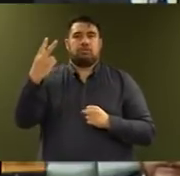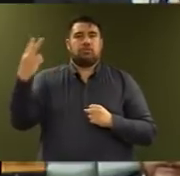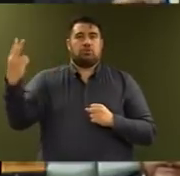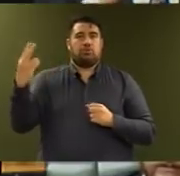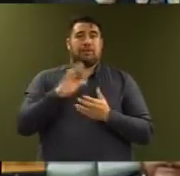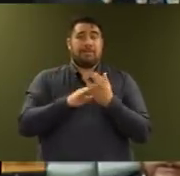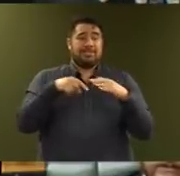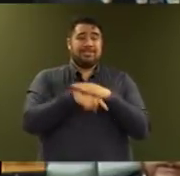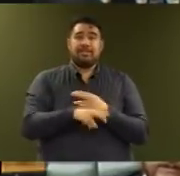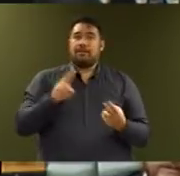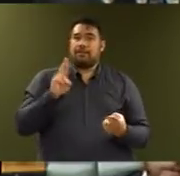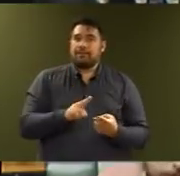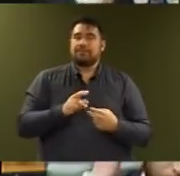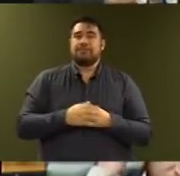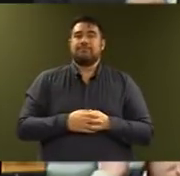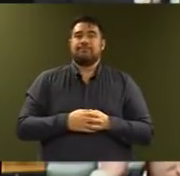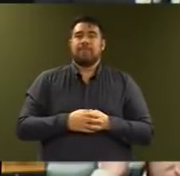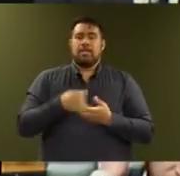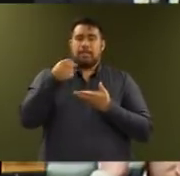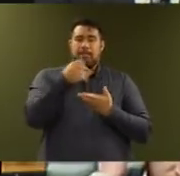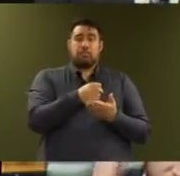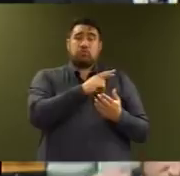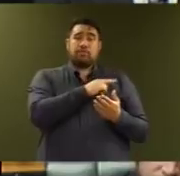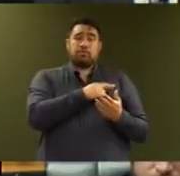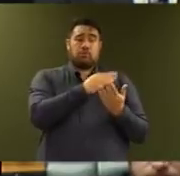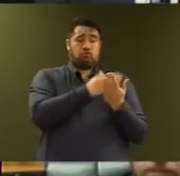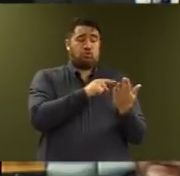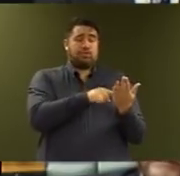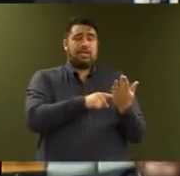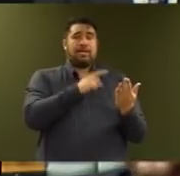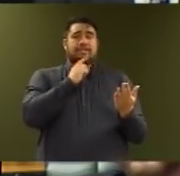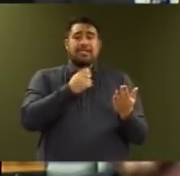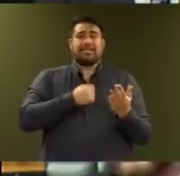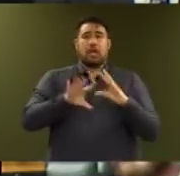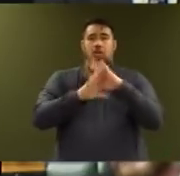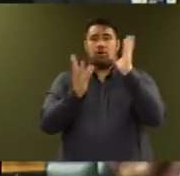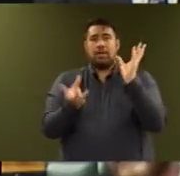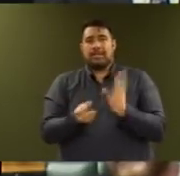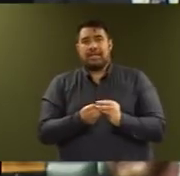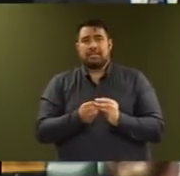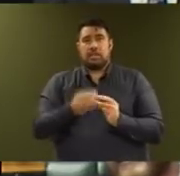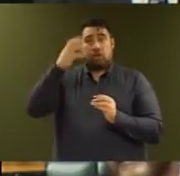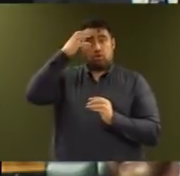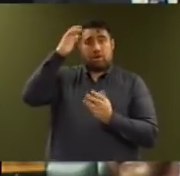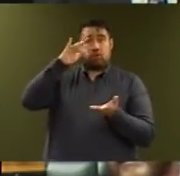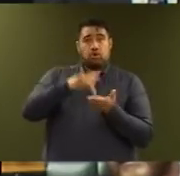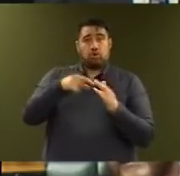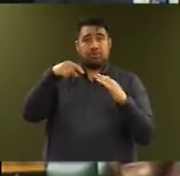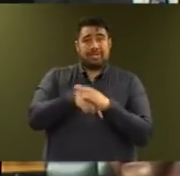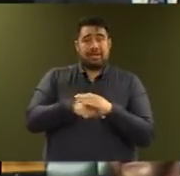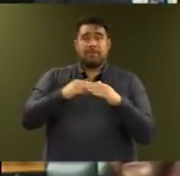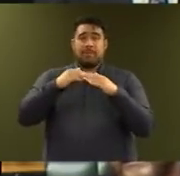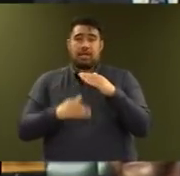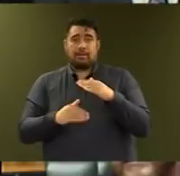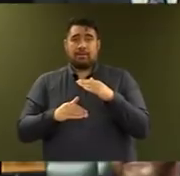The Budget Responsibility Rules commit us to reducing the level of net core crown debt to 20 per cent of GDP within five years